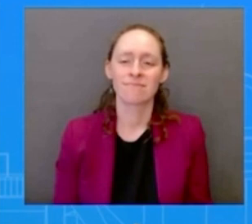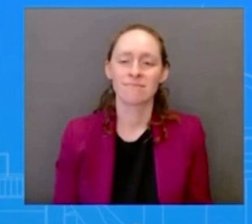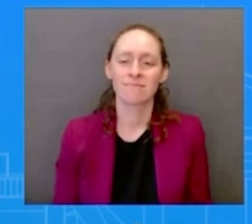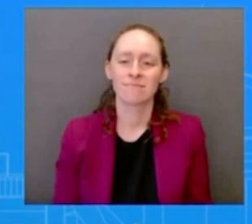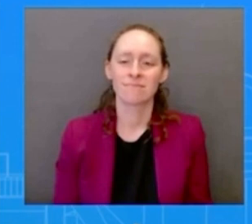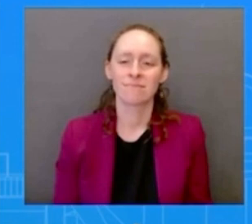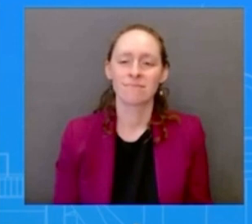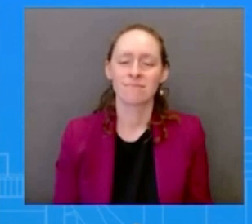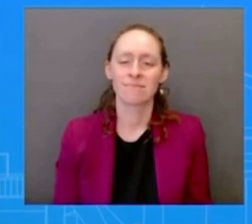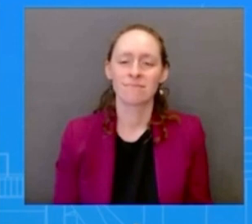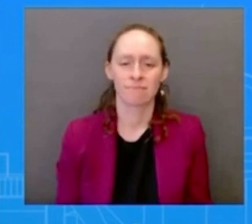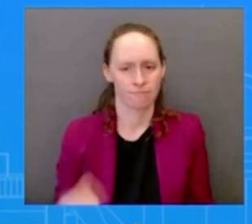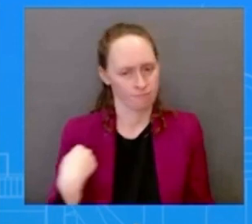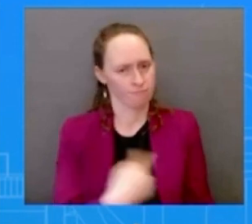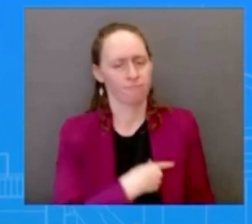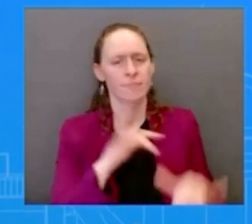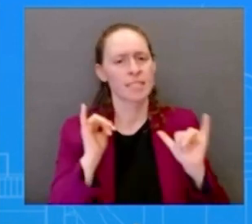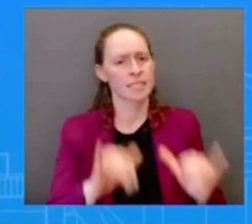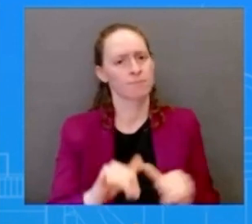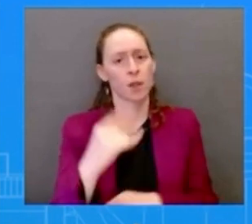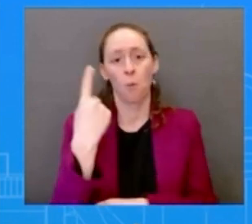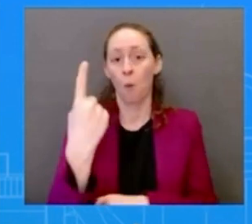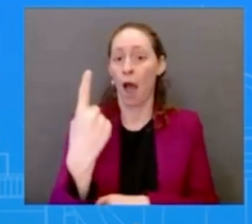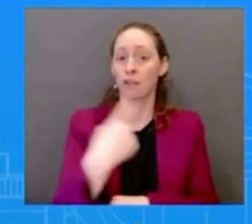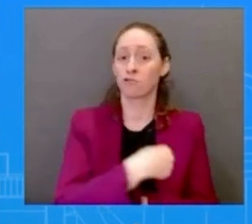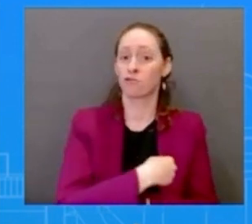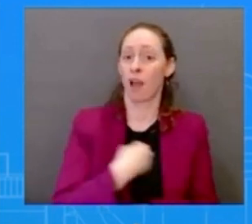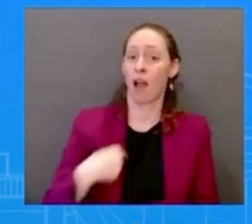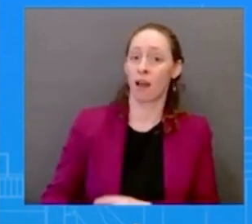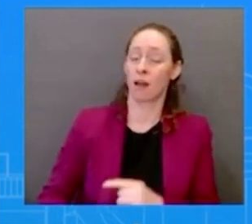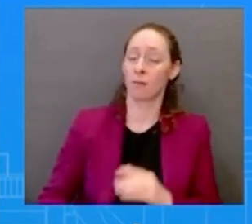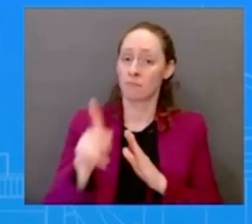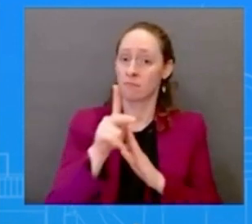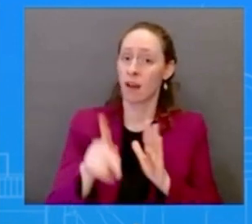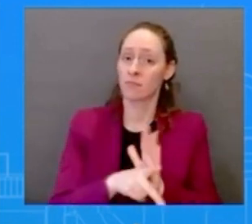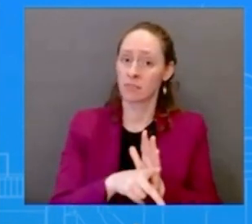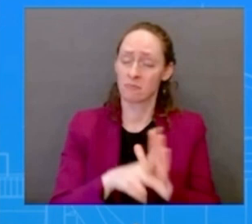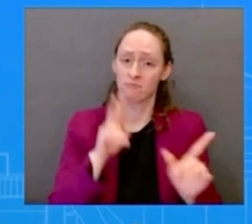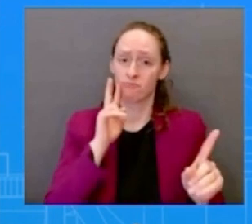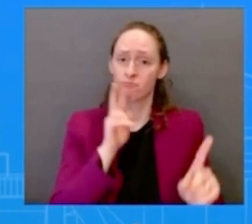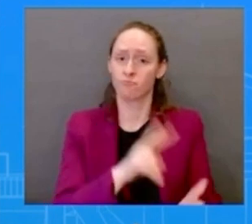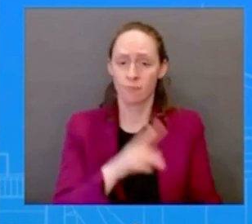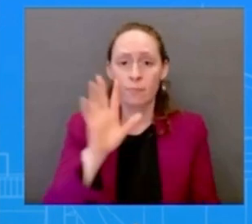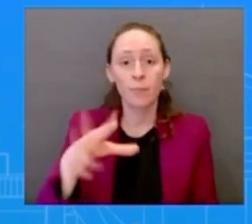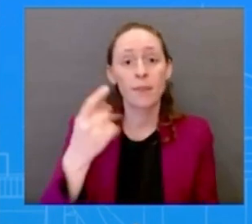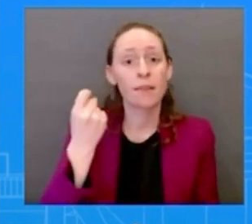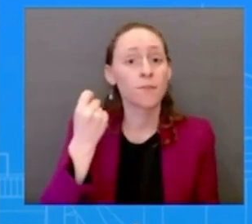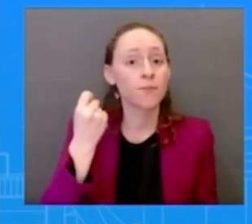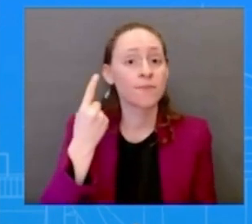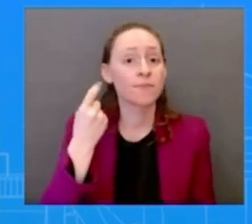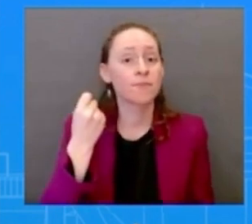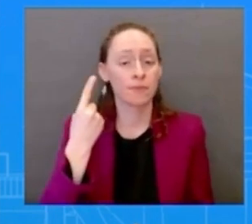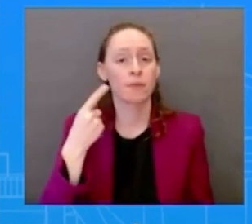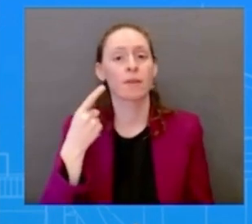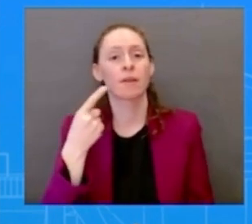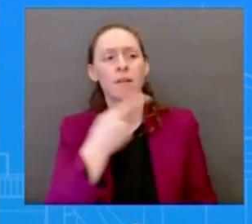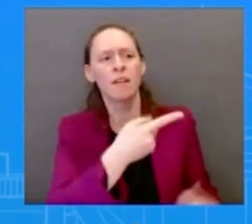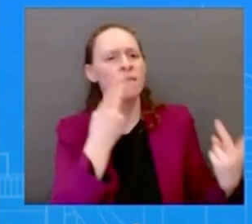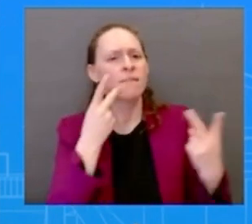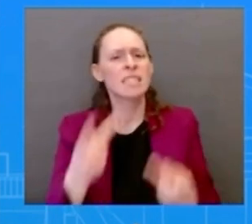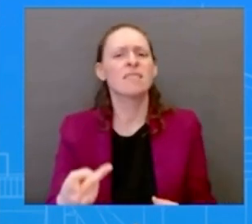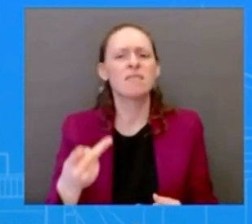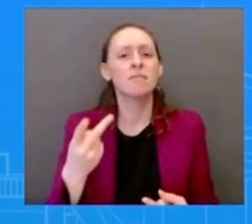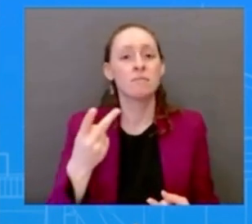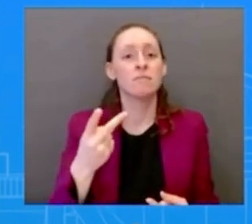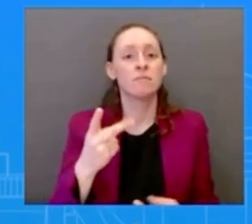unchanged transits are not visits they are private and official and unofficial so i will also note that high level taiwan officials have